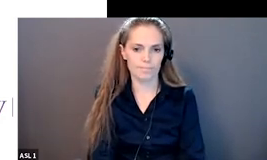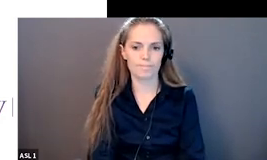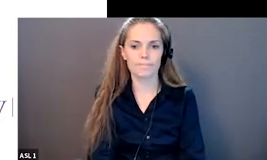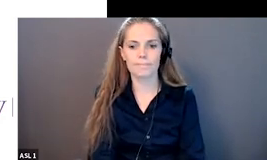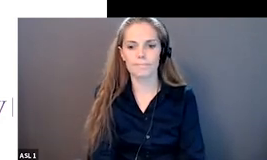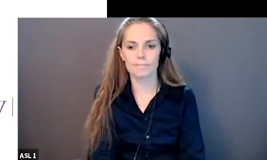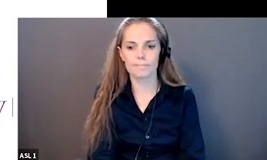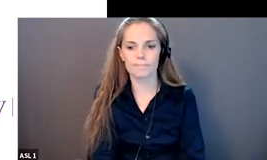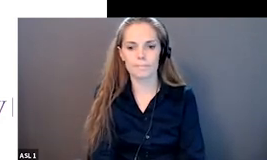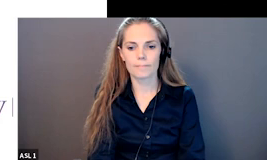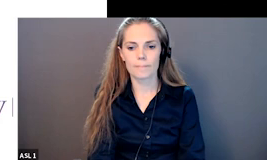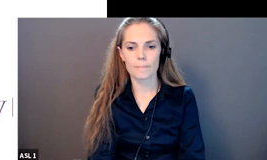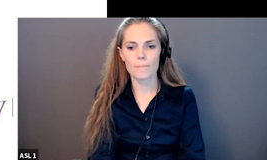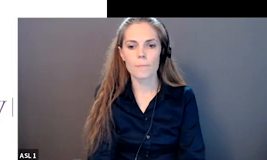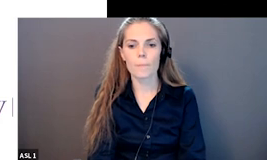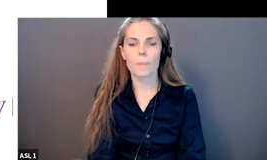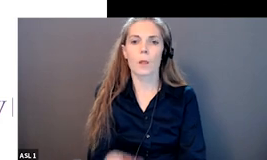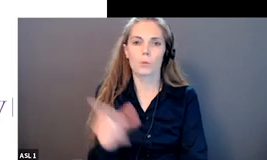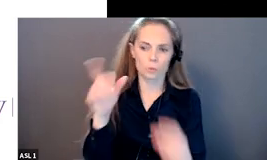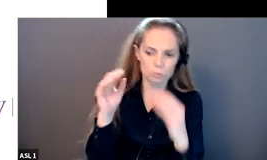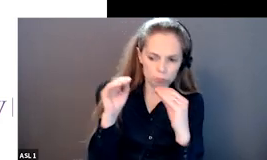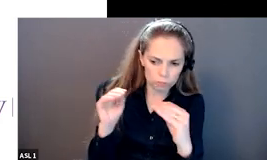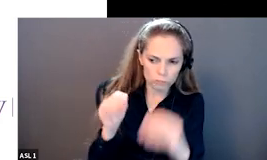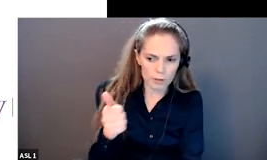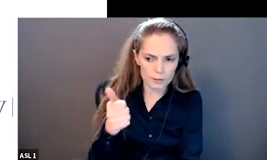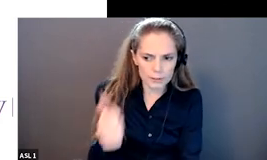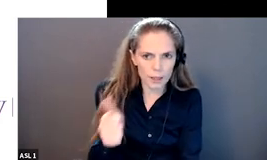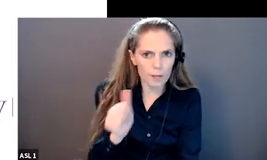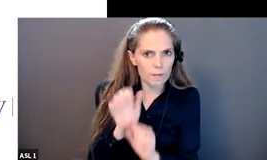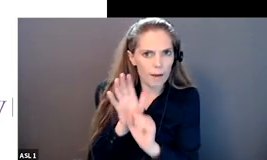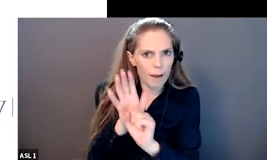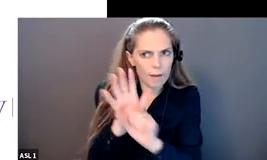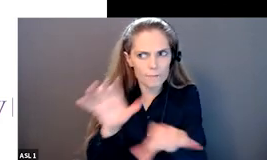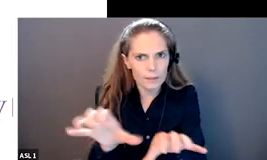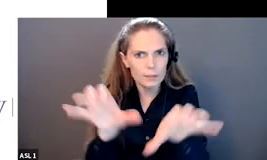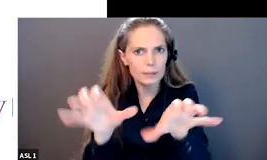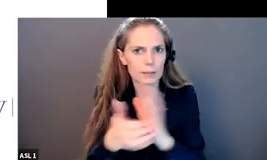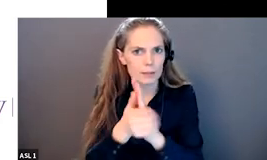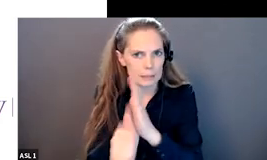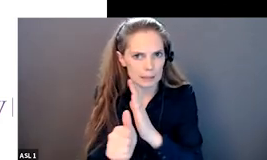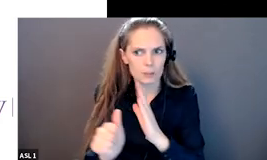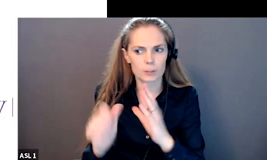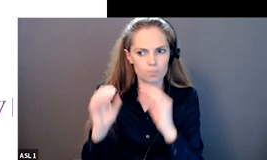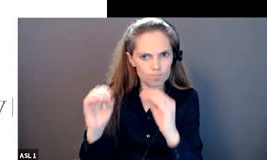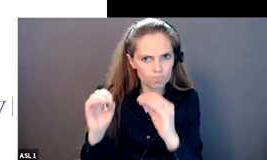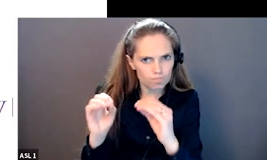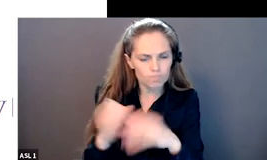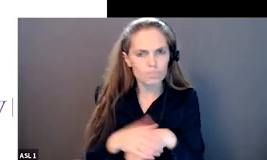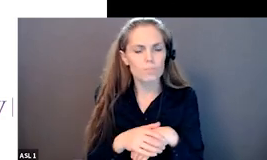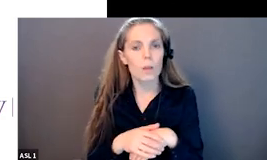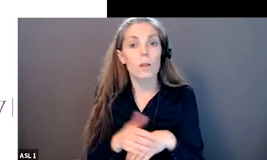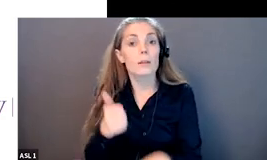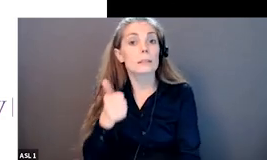the self-advocacy skills that we worked on um i can say that self-advocacy includes